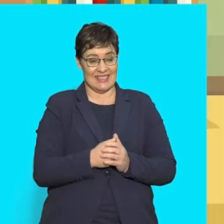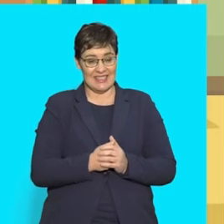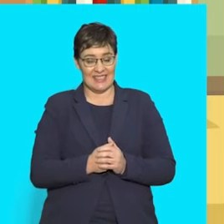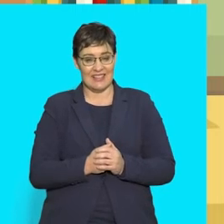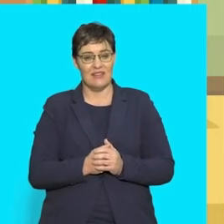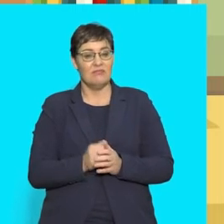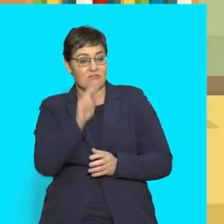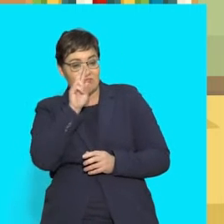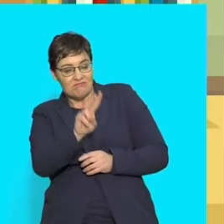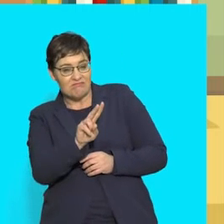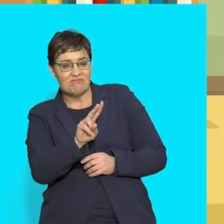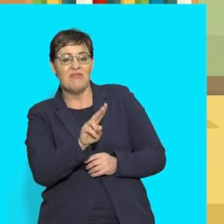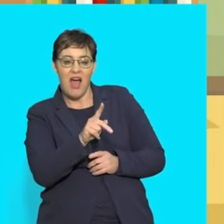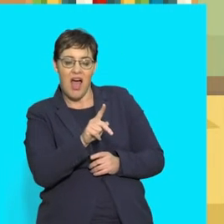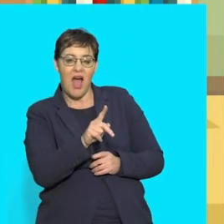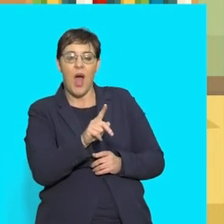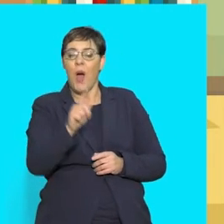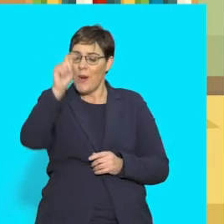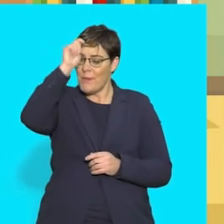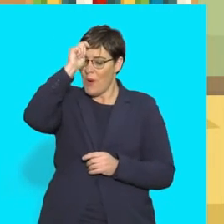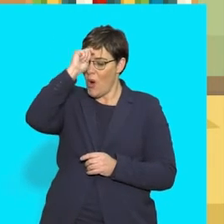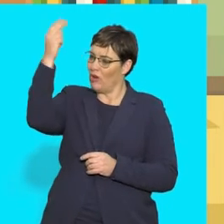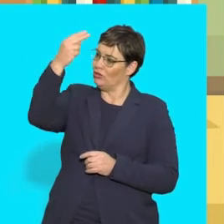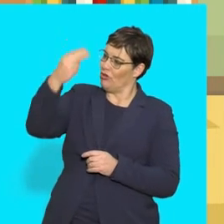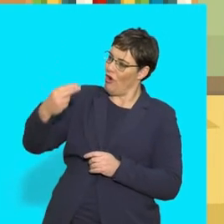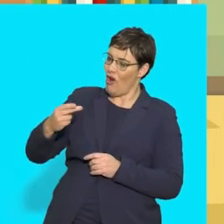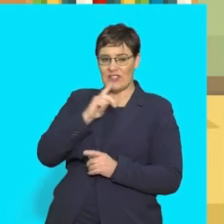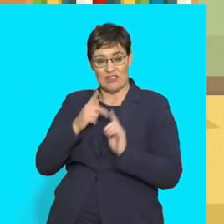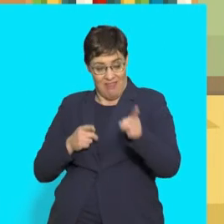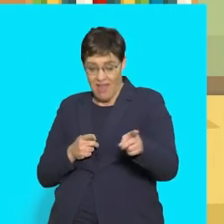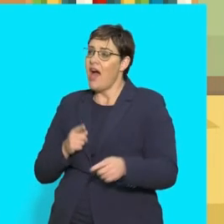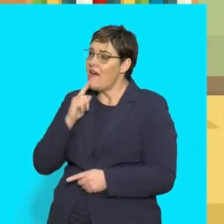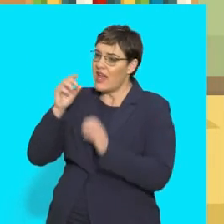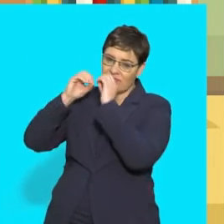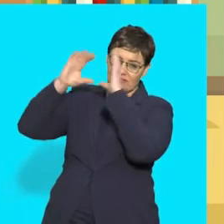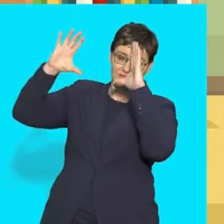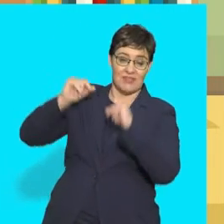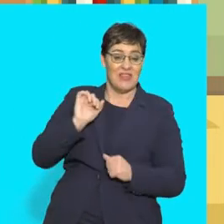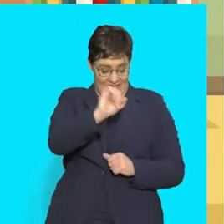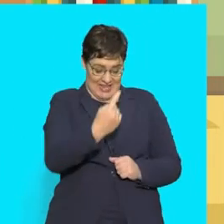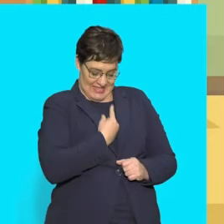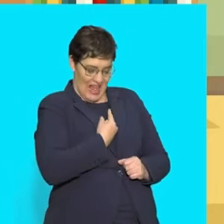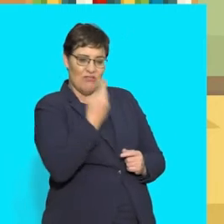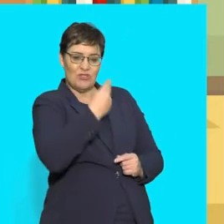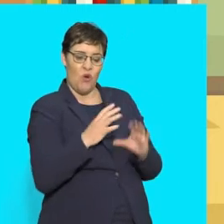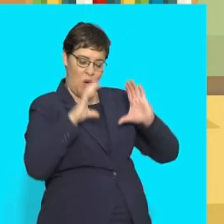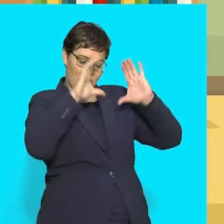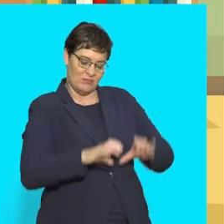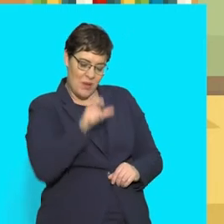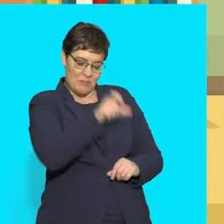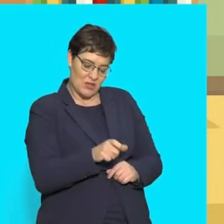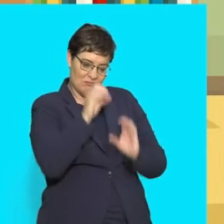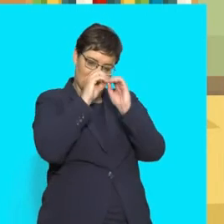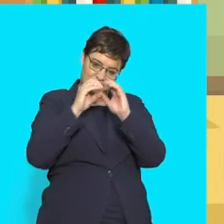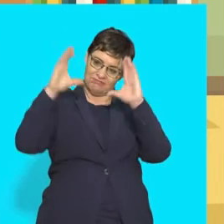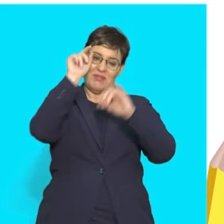Watch your teacher draw a boy saying something in a speech bubble. 9. Then draw your own picture of someone saying something in a speech